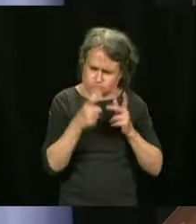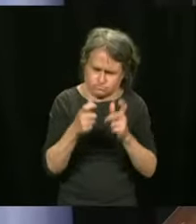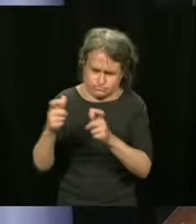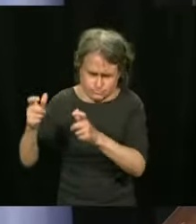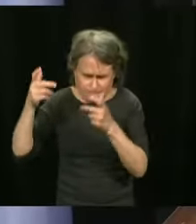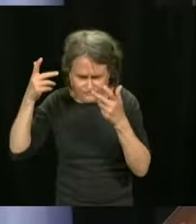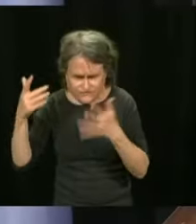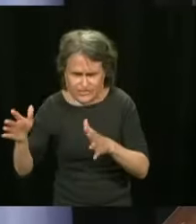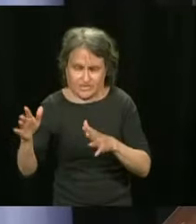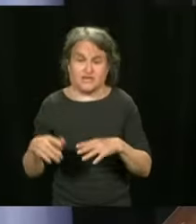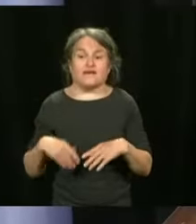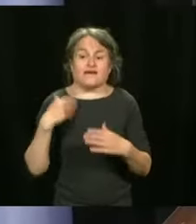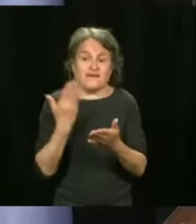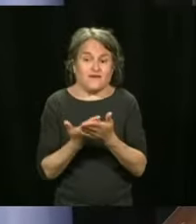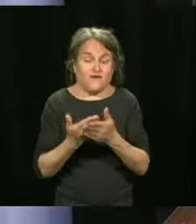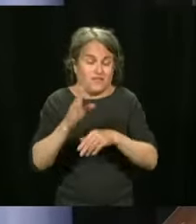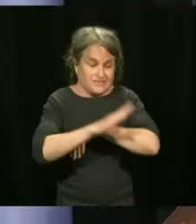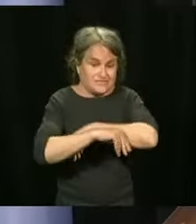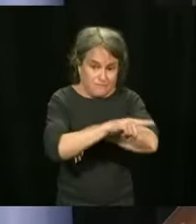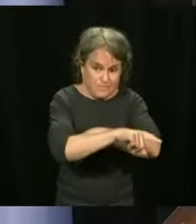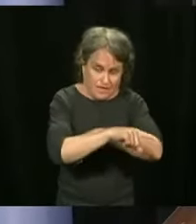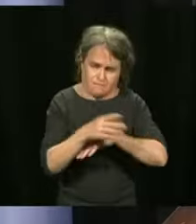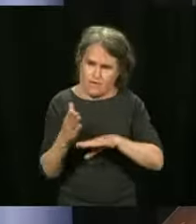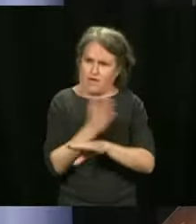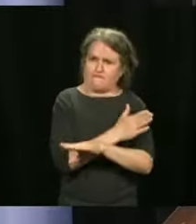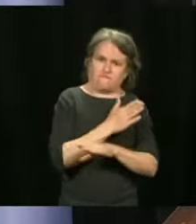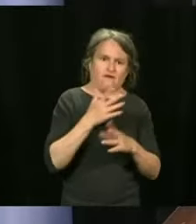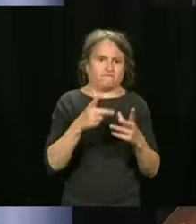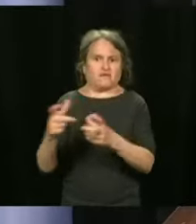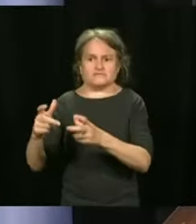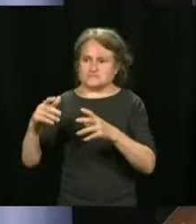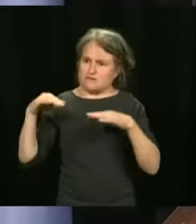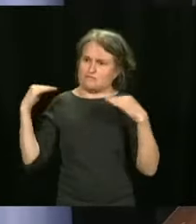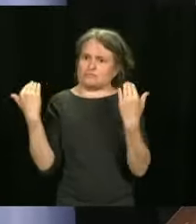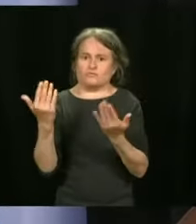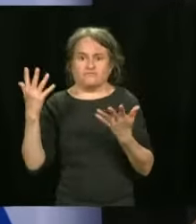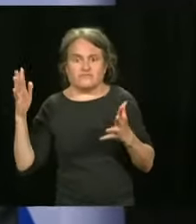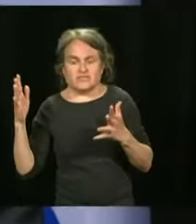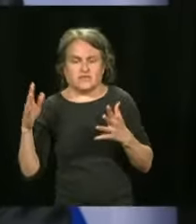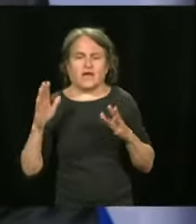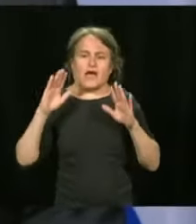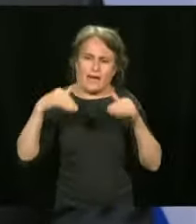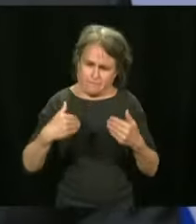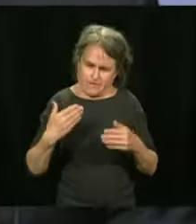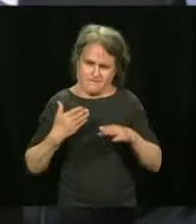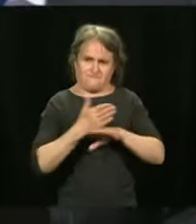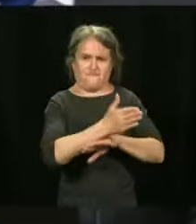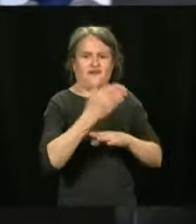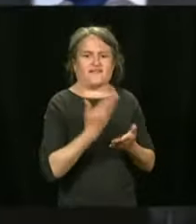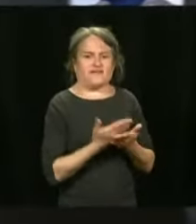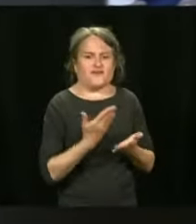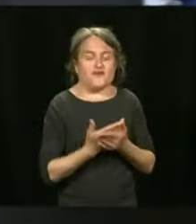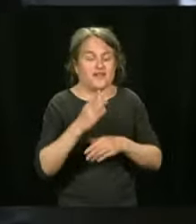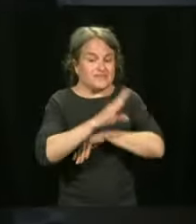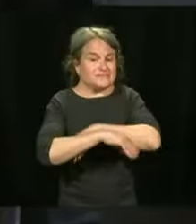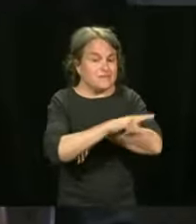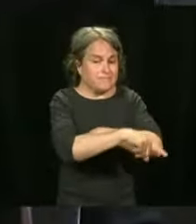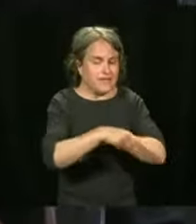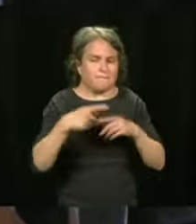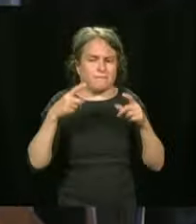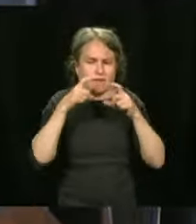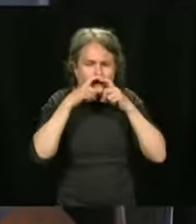they have to wear face masks in September? That's a good question. I think that